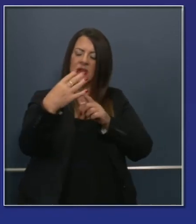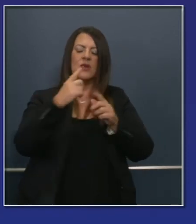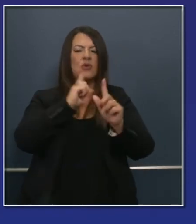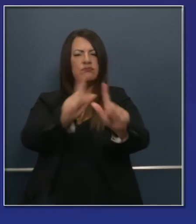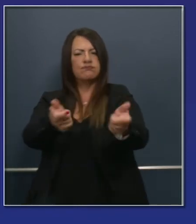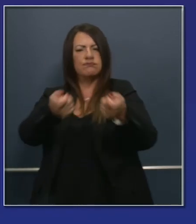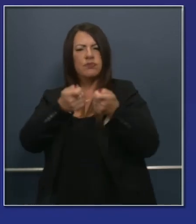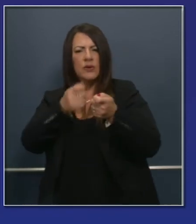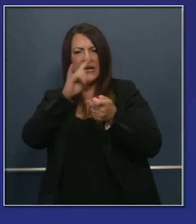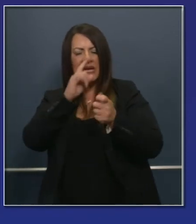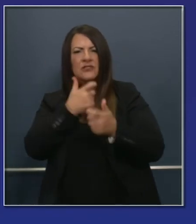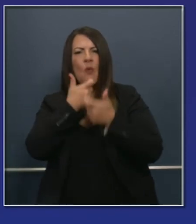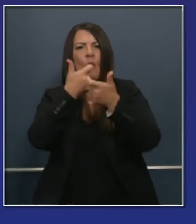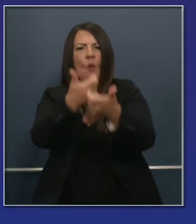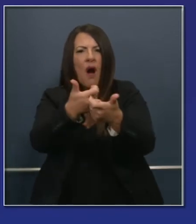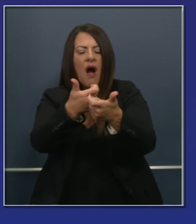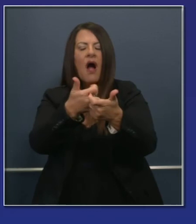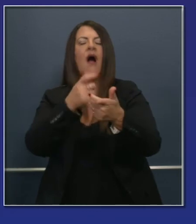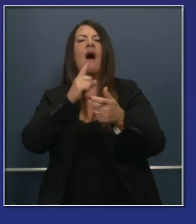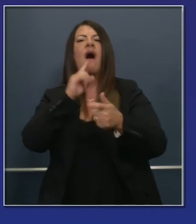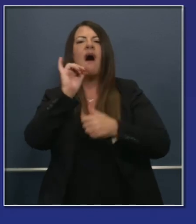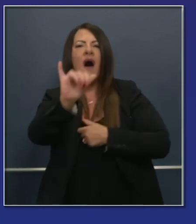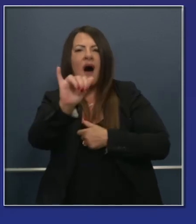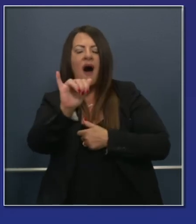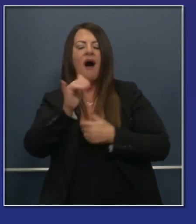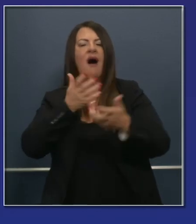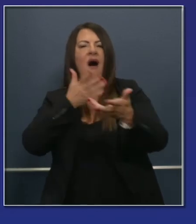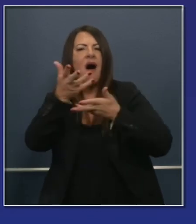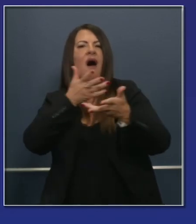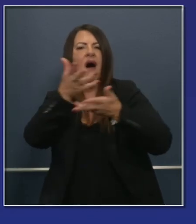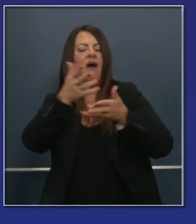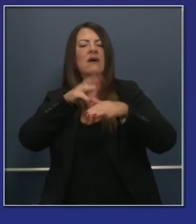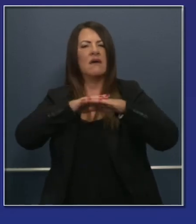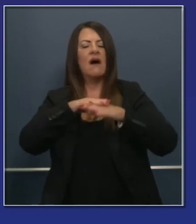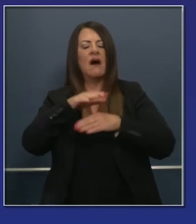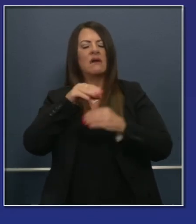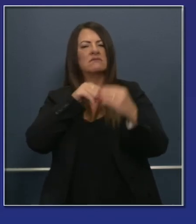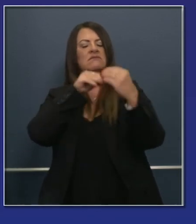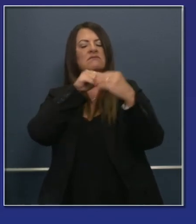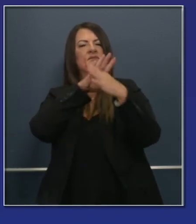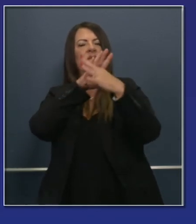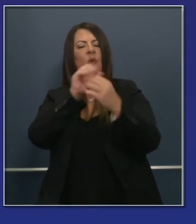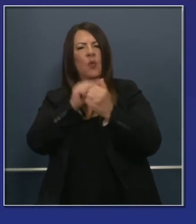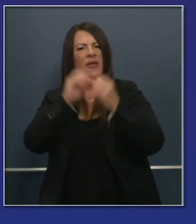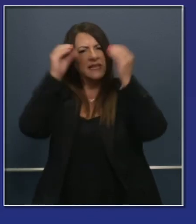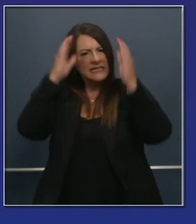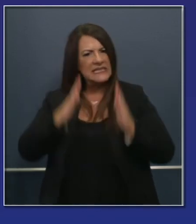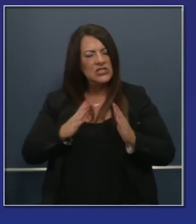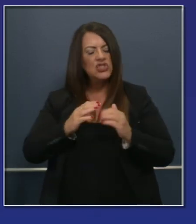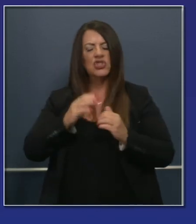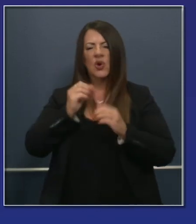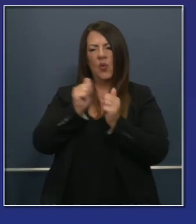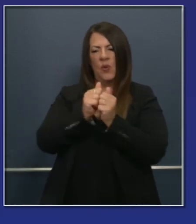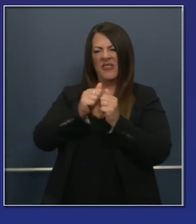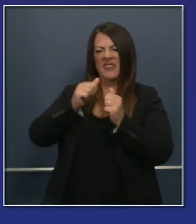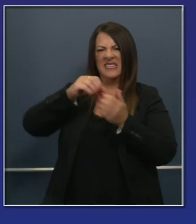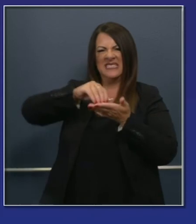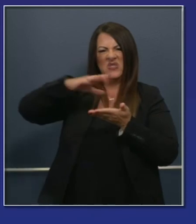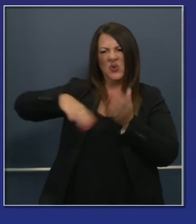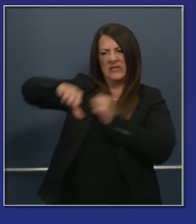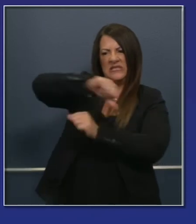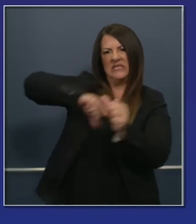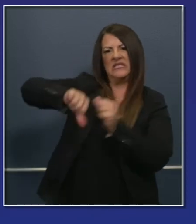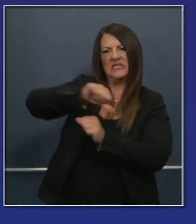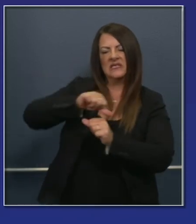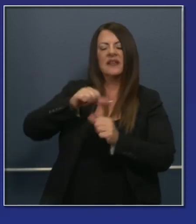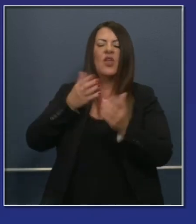truly engaged peer to peer not just with the interaction of a teacher and so we want a more